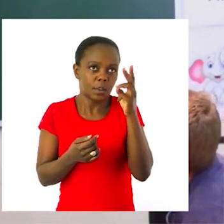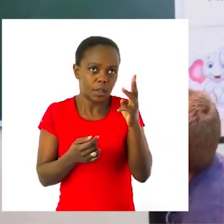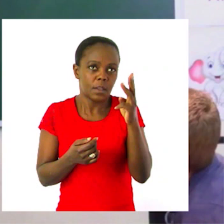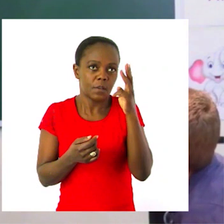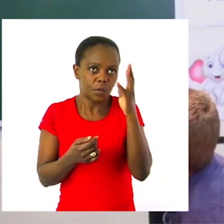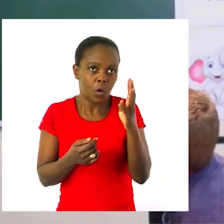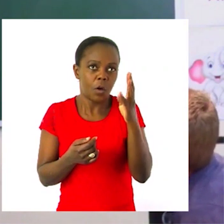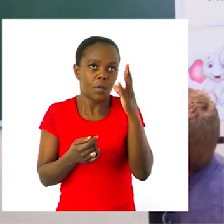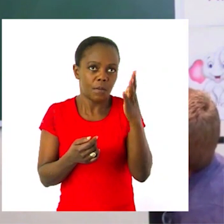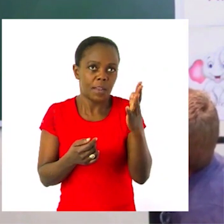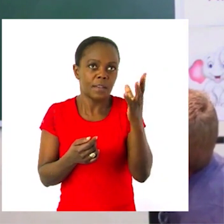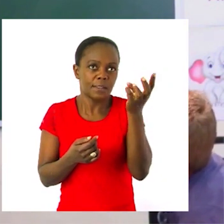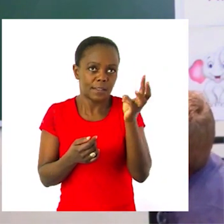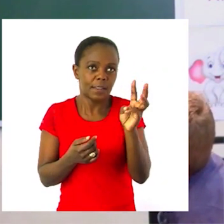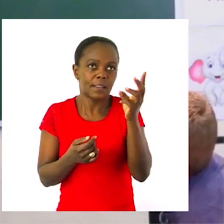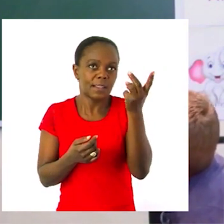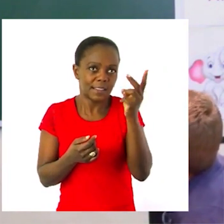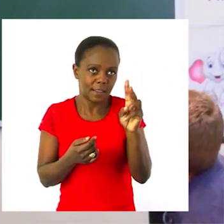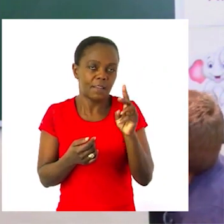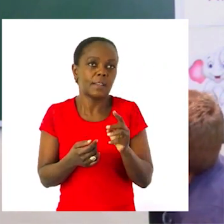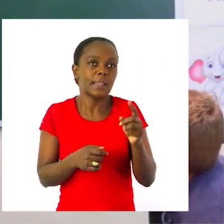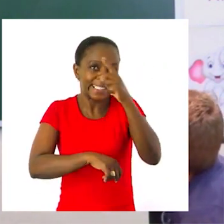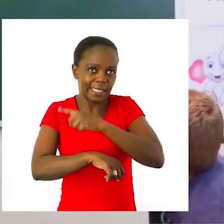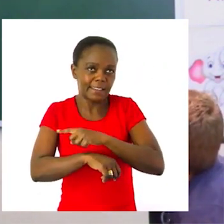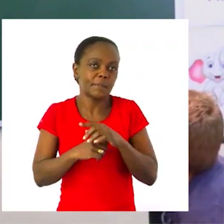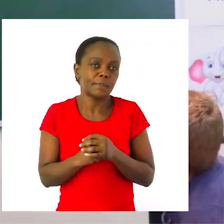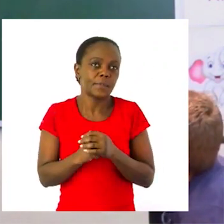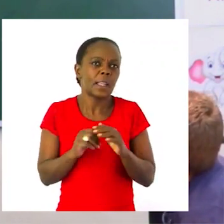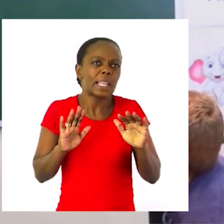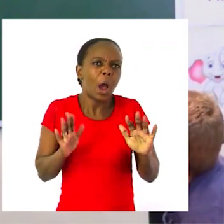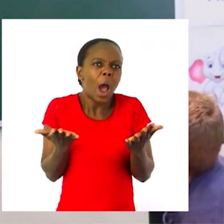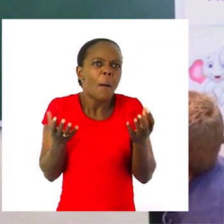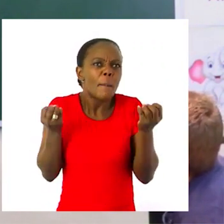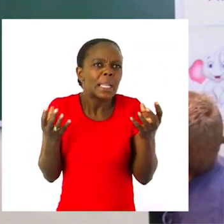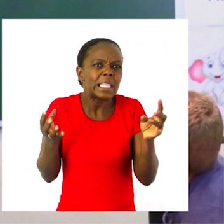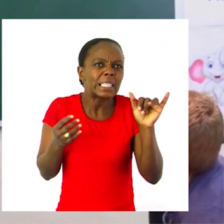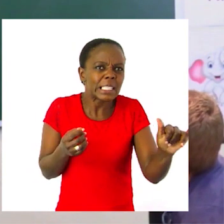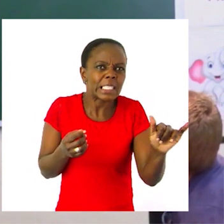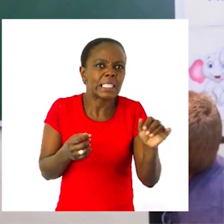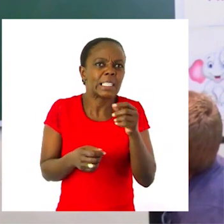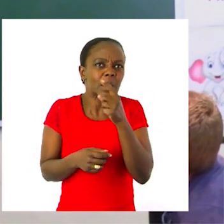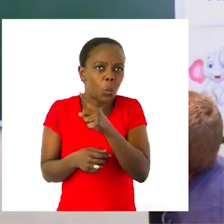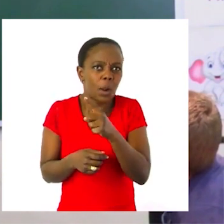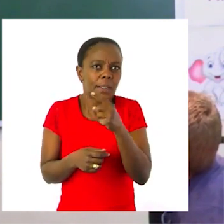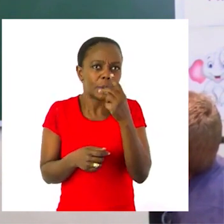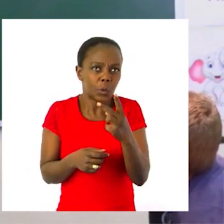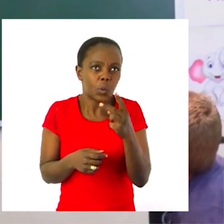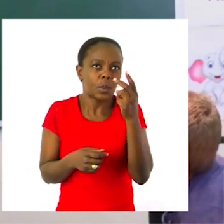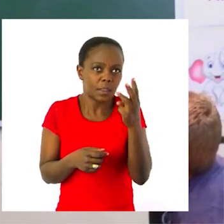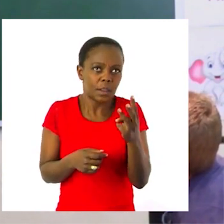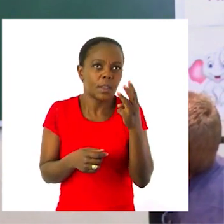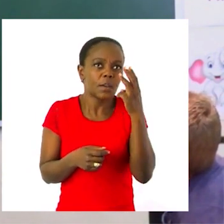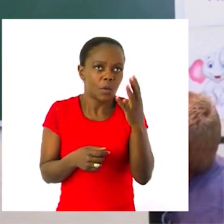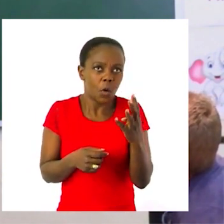four, five, six, seven. How many am I left with? One, two, three,